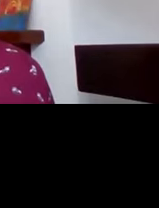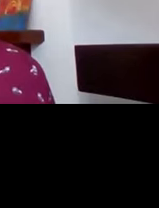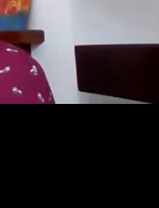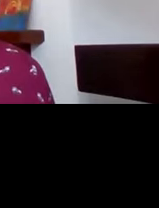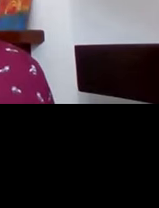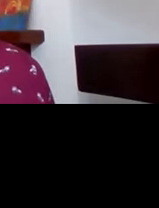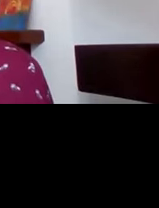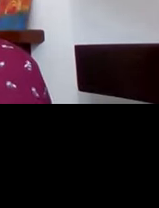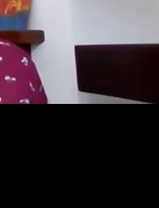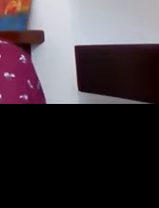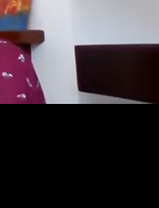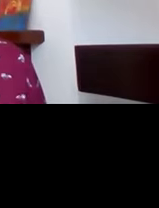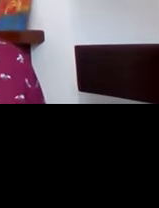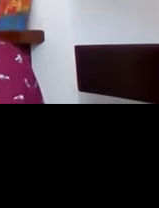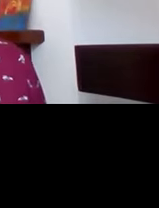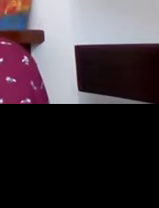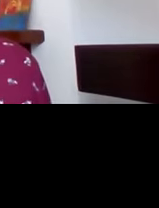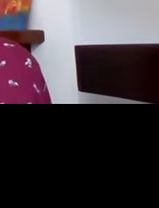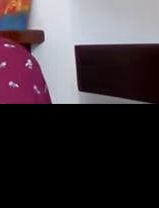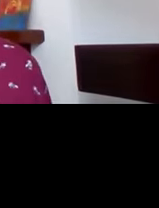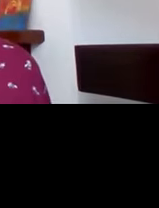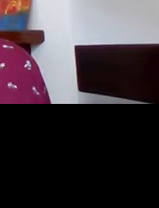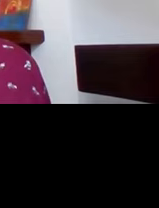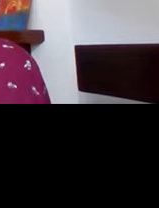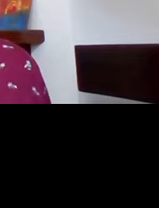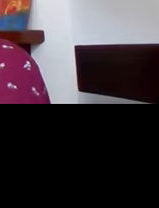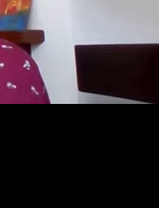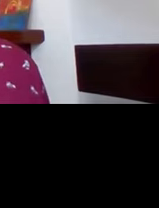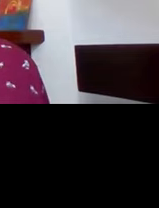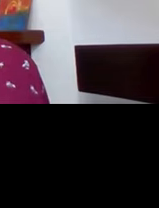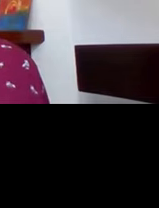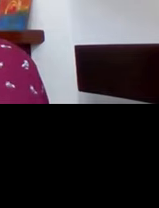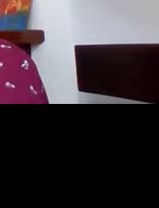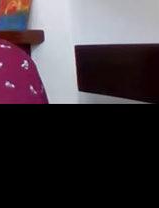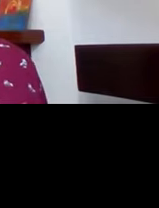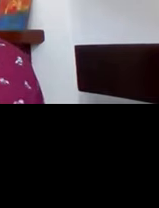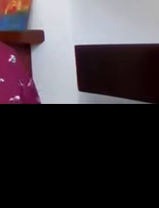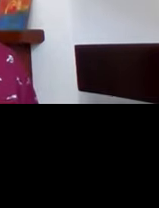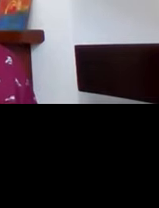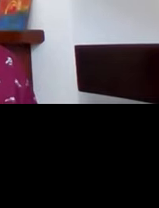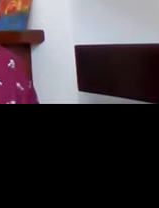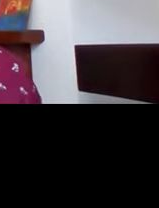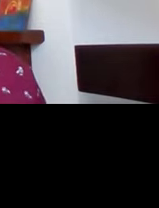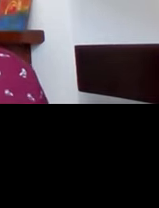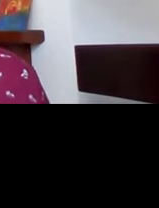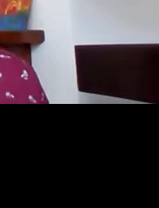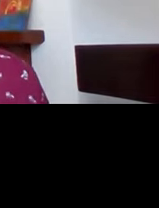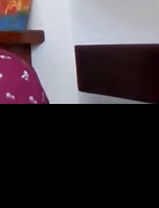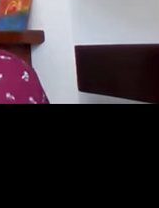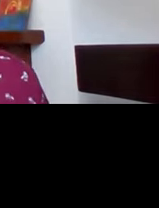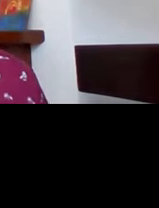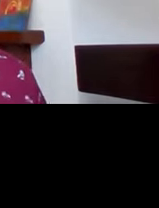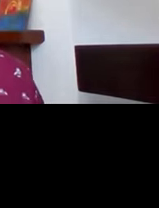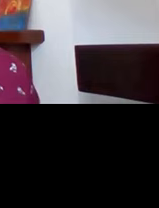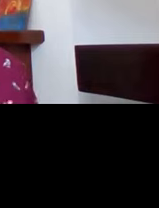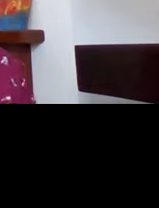I know she's personally, you know, she's so passionate about young women and girls issues in the UK and across sub